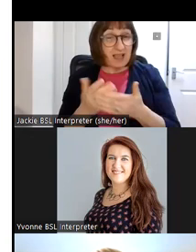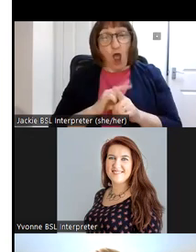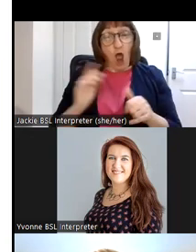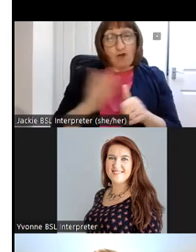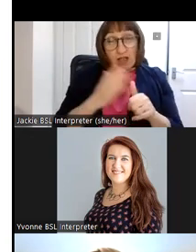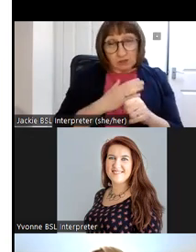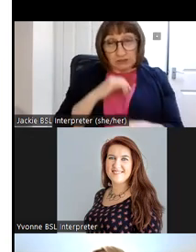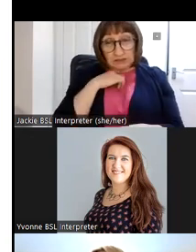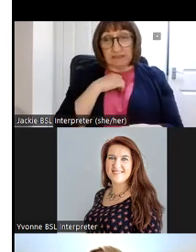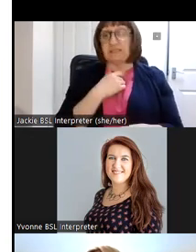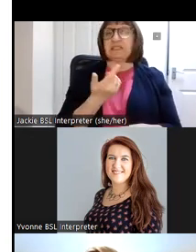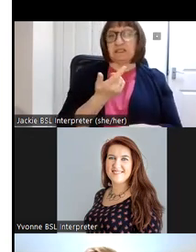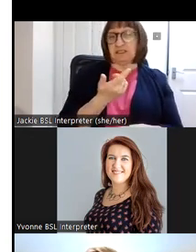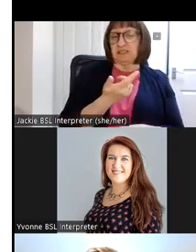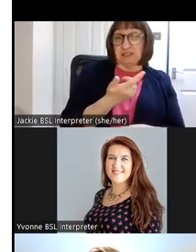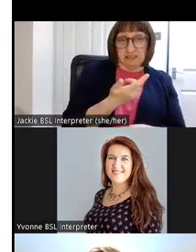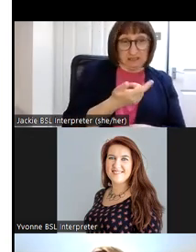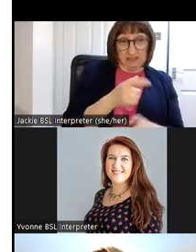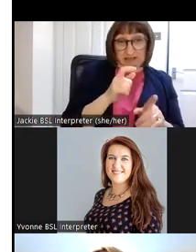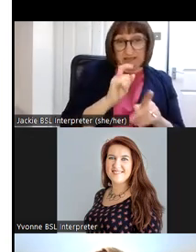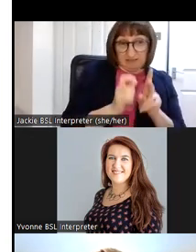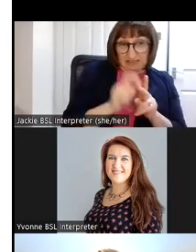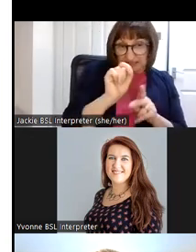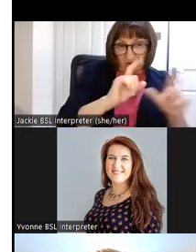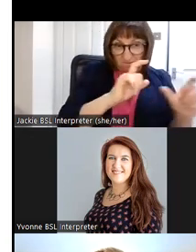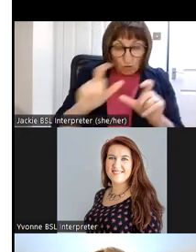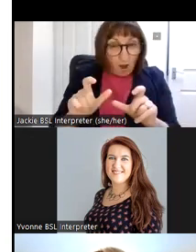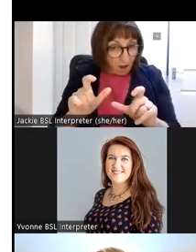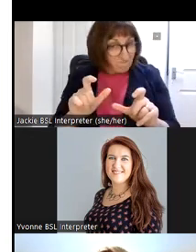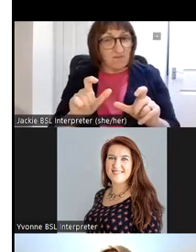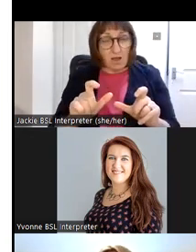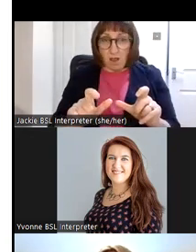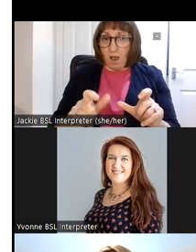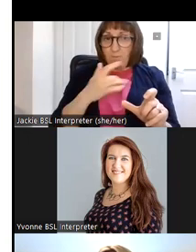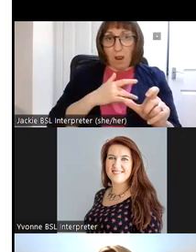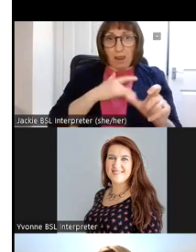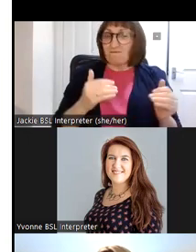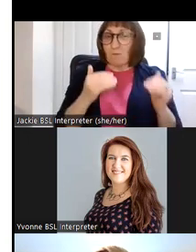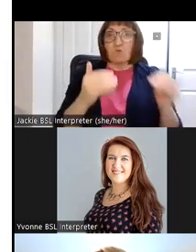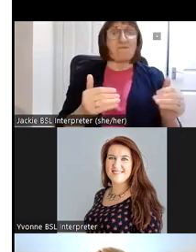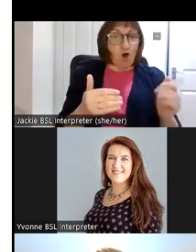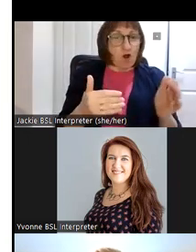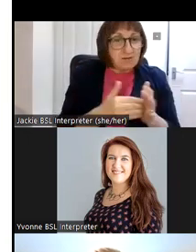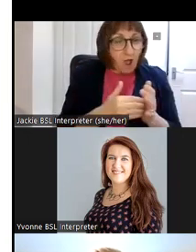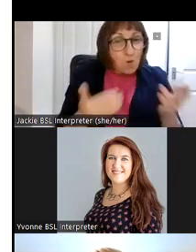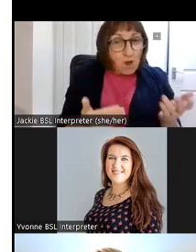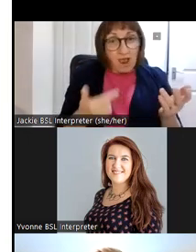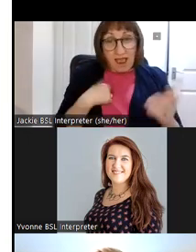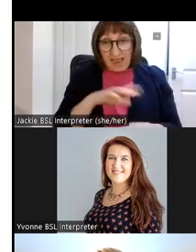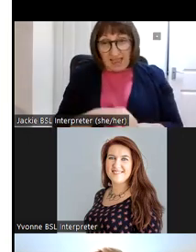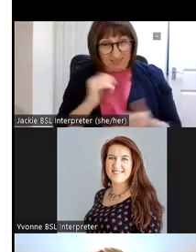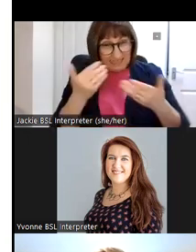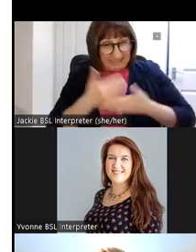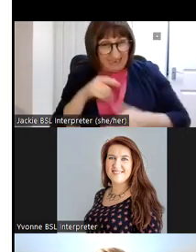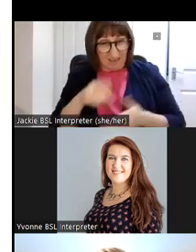these cds and dvds that you see in the in the photo here but you know life has moved on uh and actually even this evening